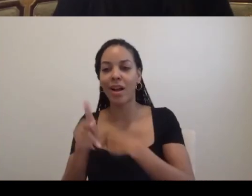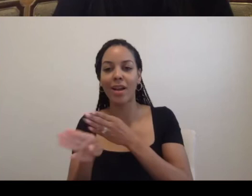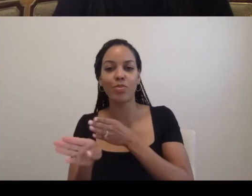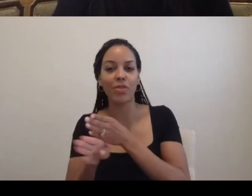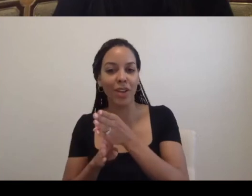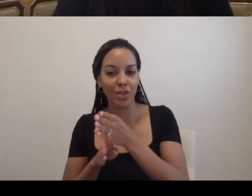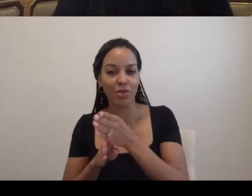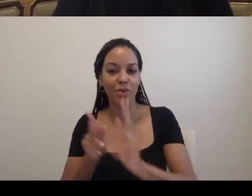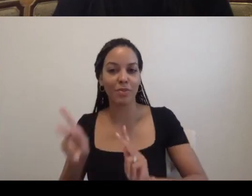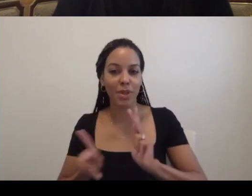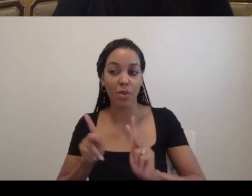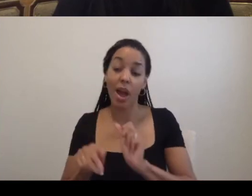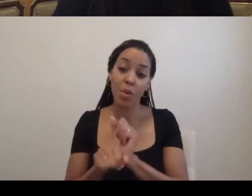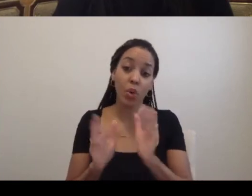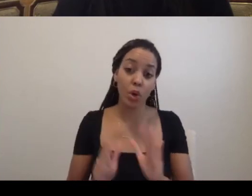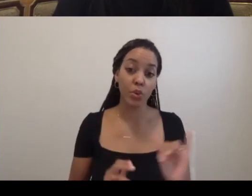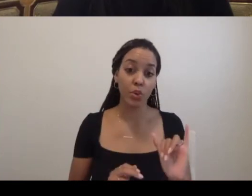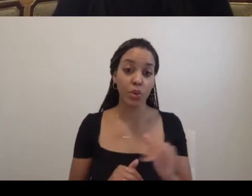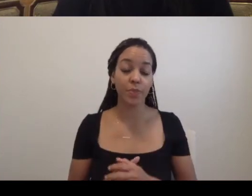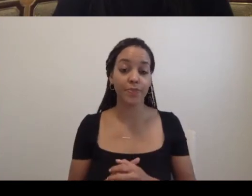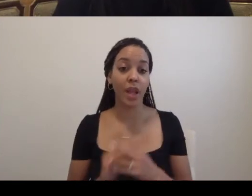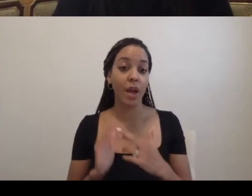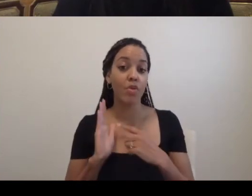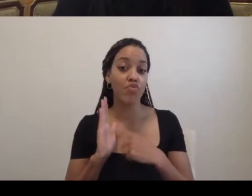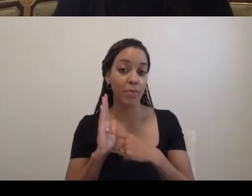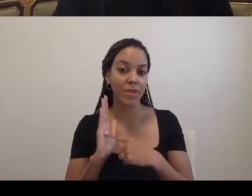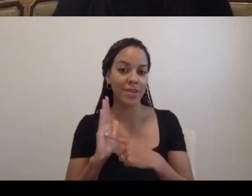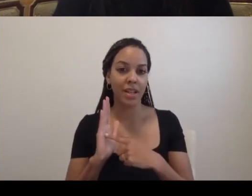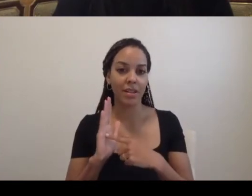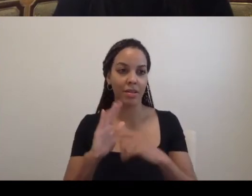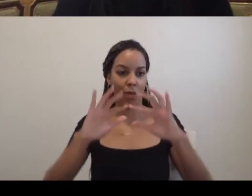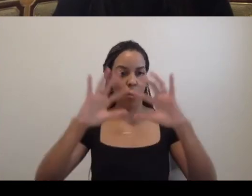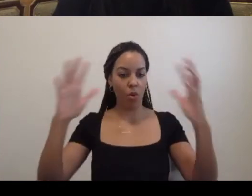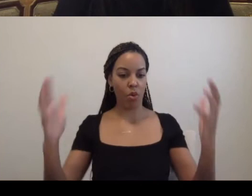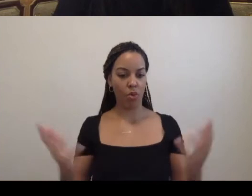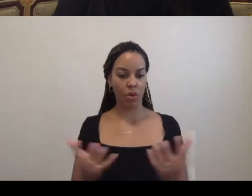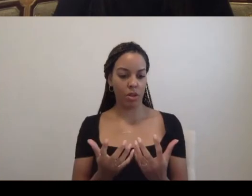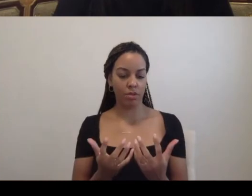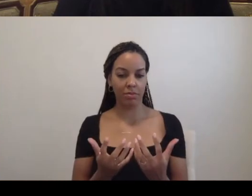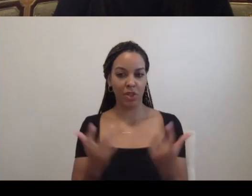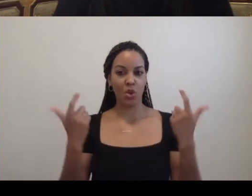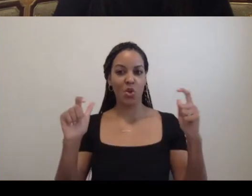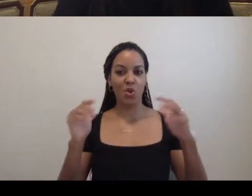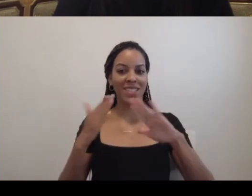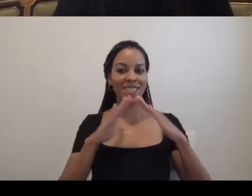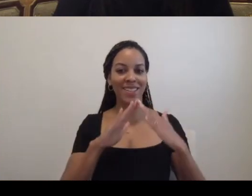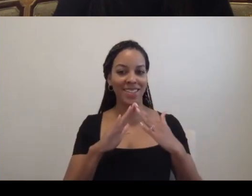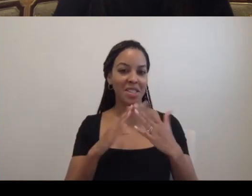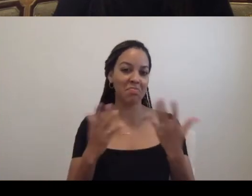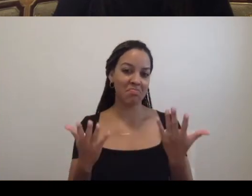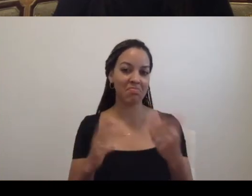and workers that represent the whole, it's like a whole huge city unto itself.